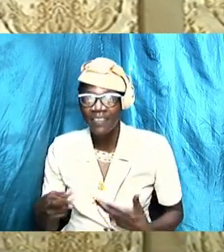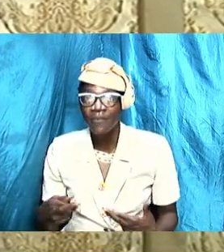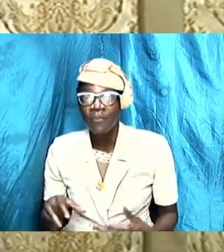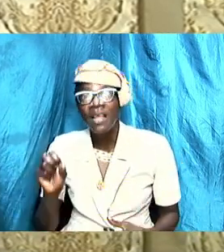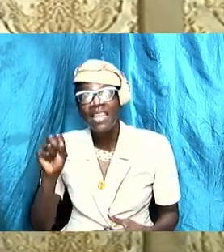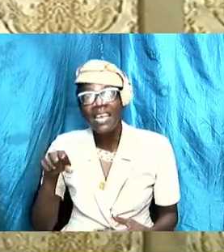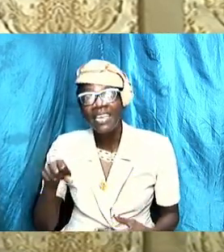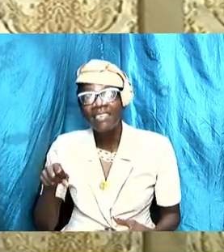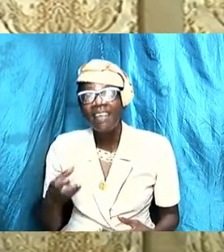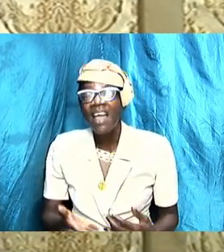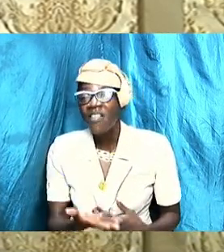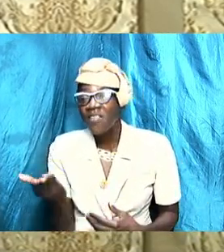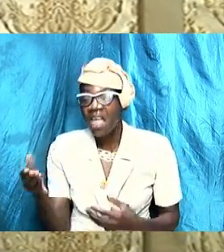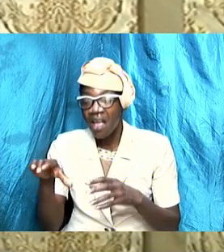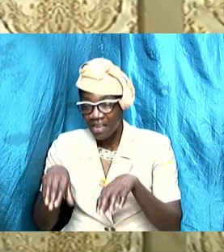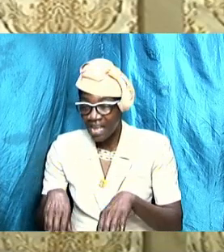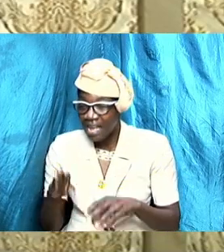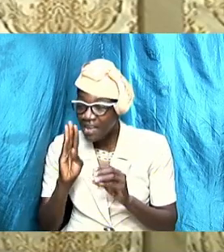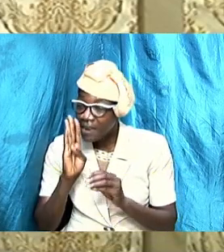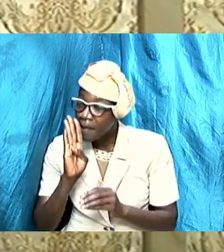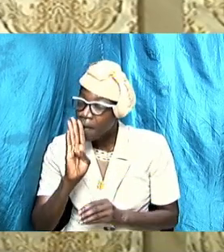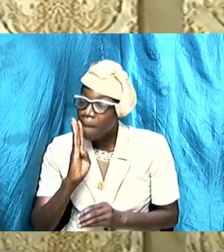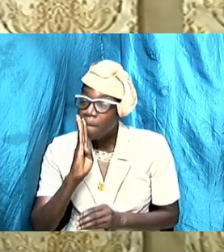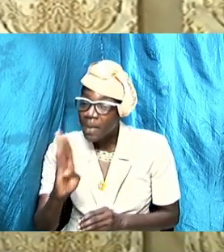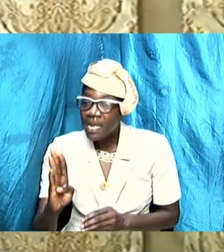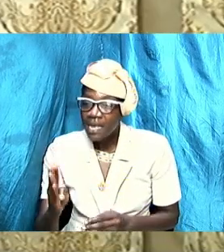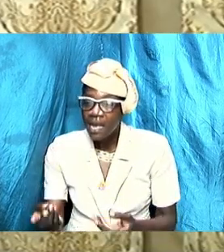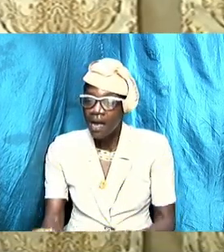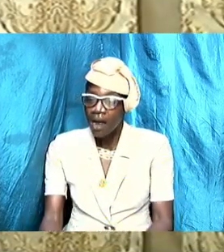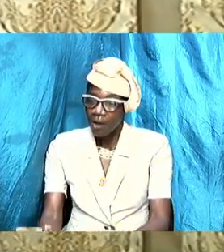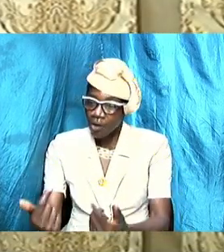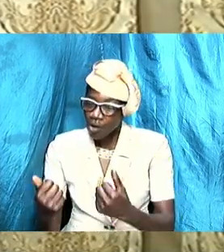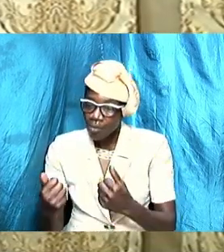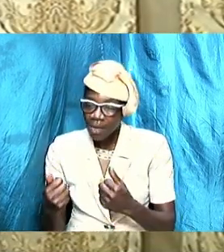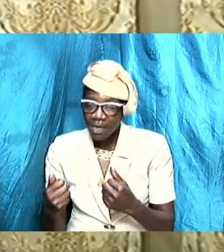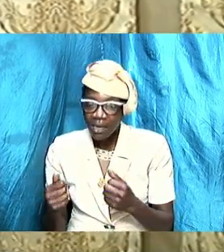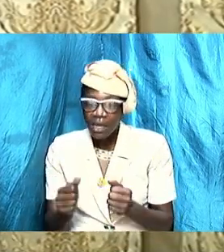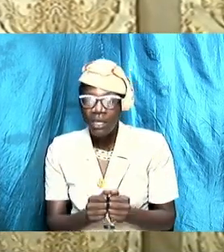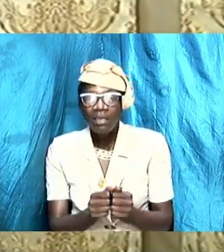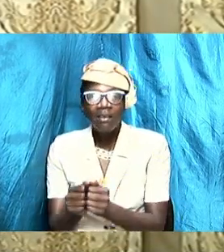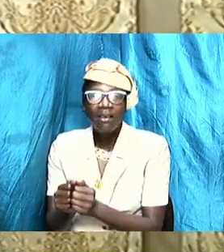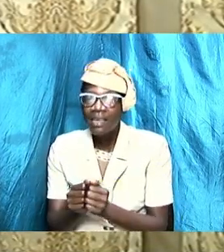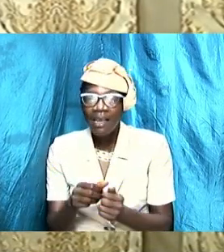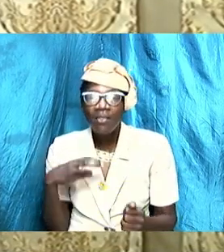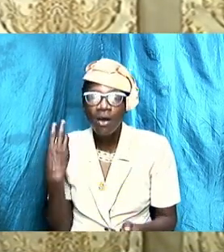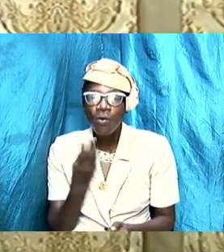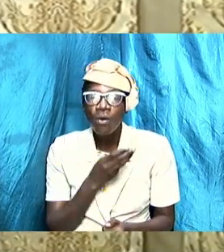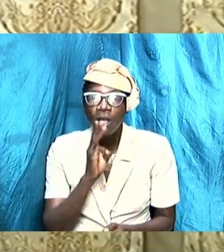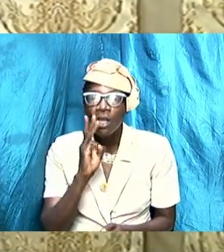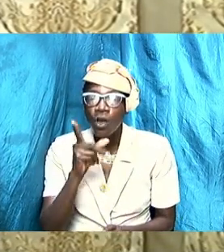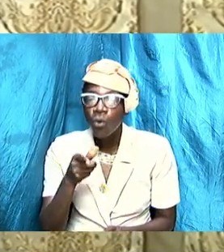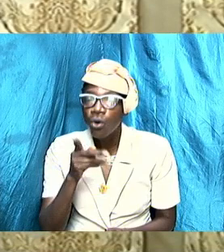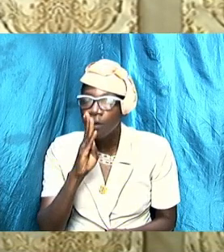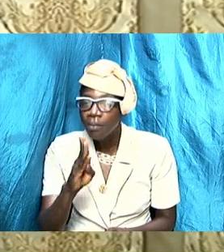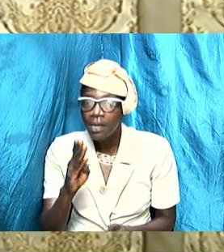and there can be a getting back together. And we would be surprised